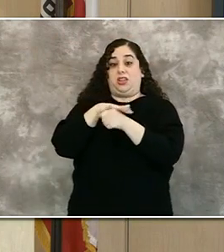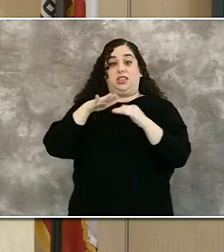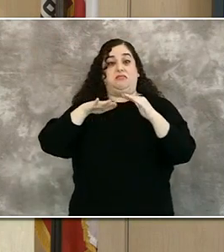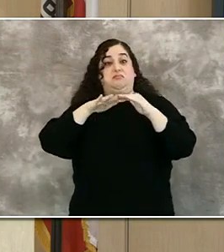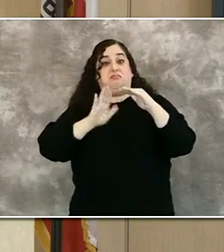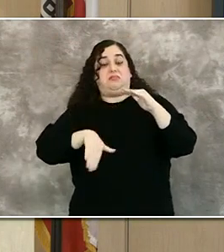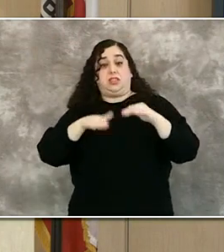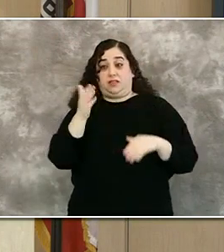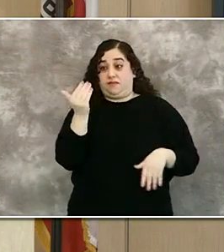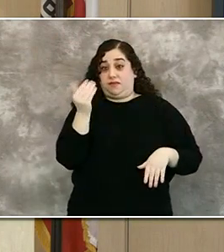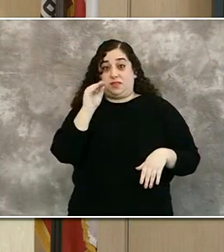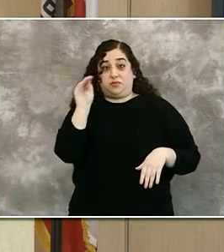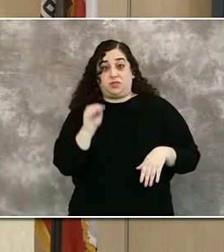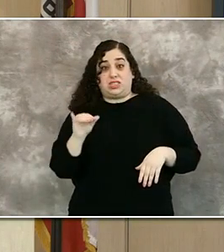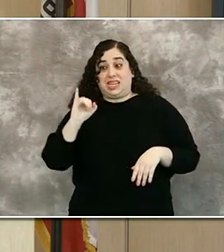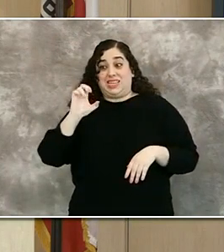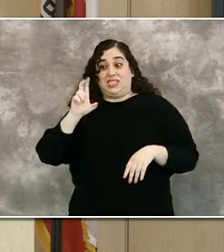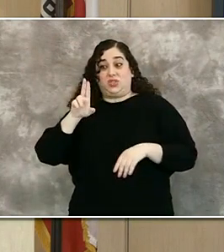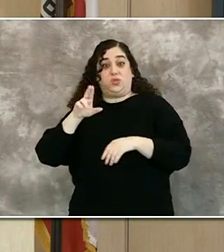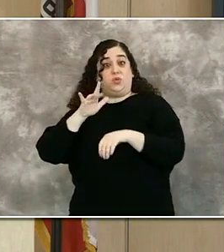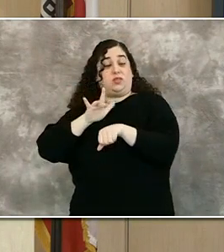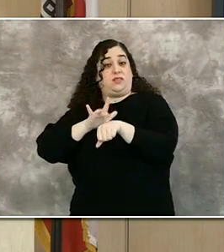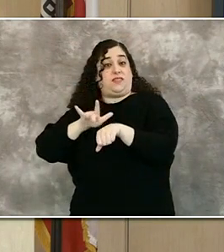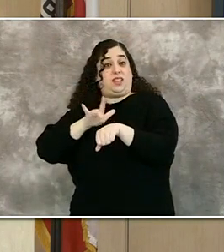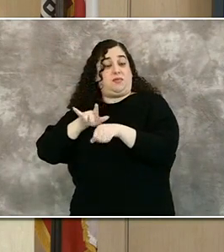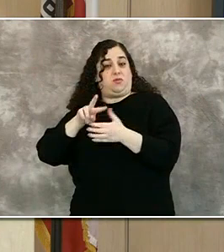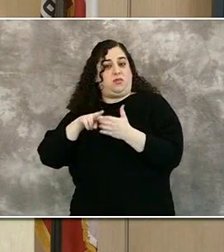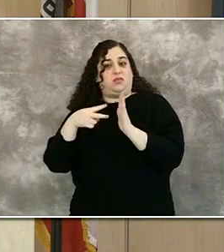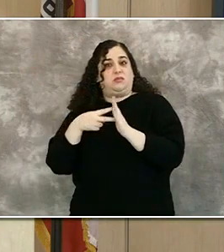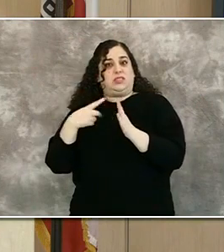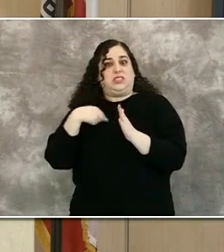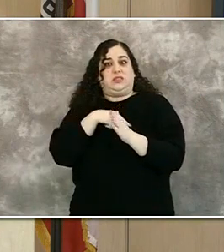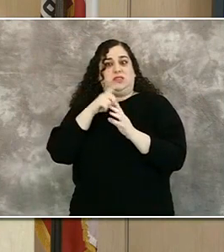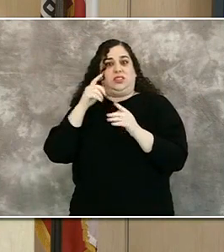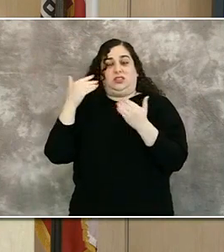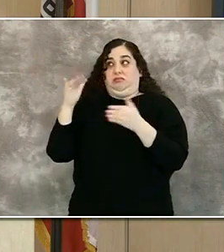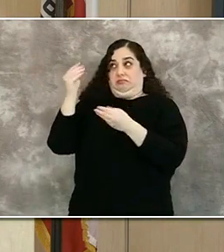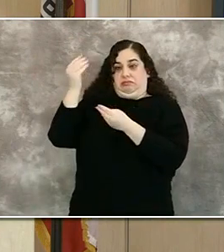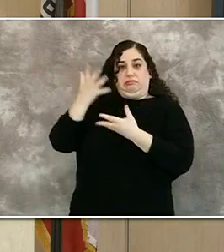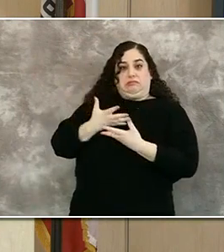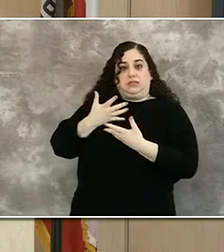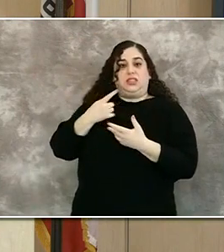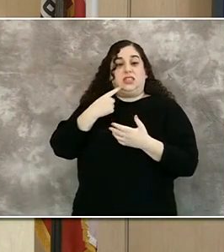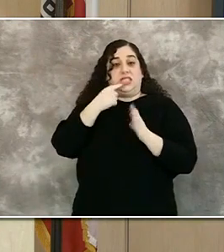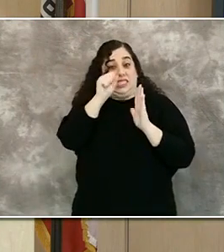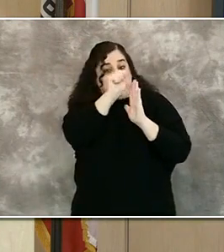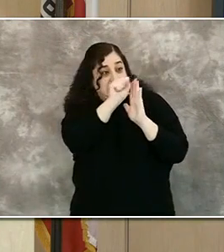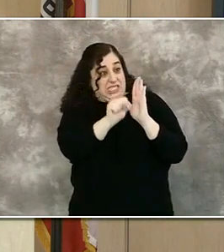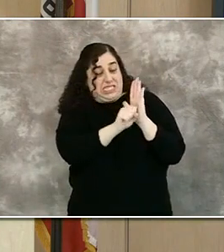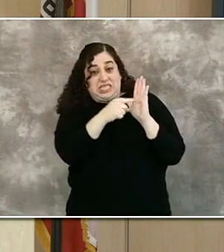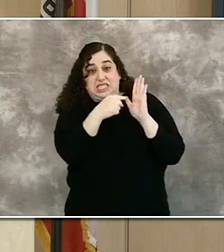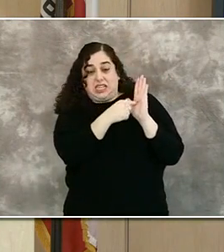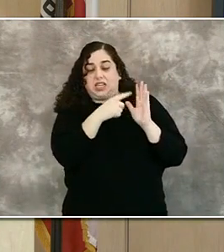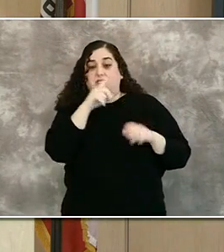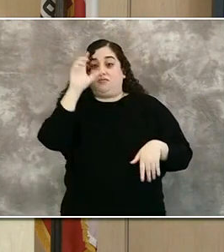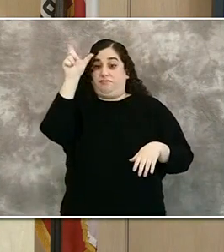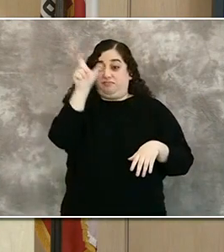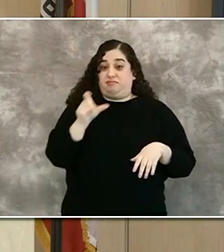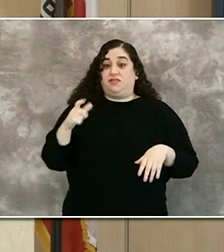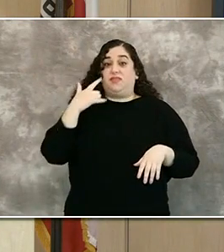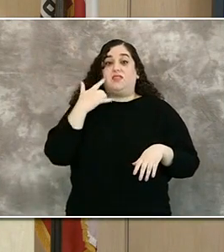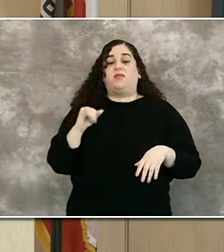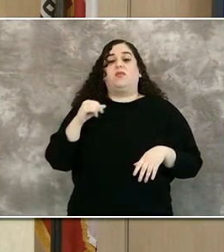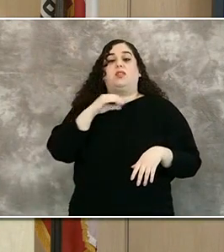And we learned actually quite late last night that the state calculated that the staffed adult ICU